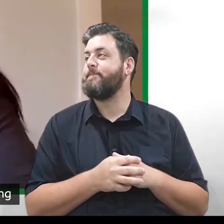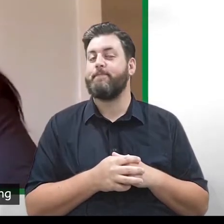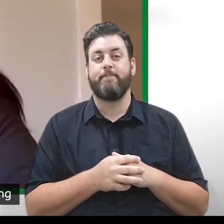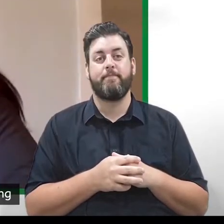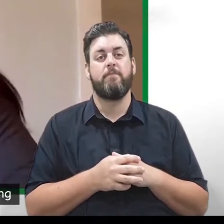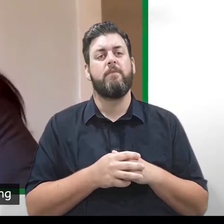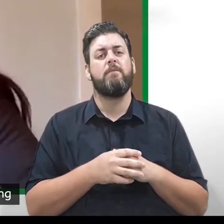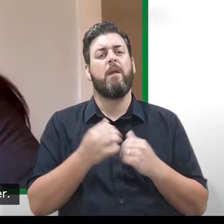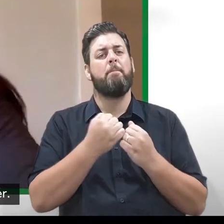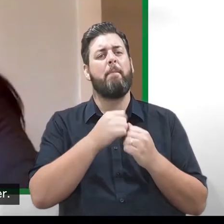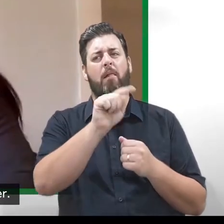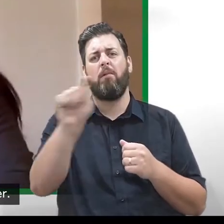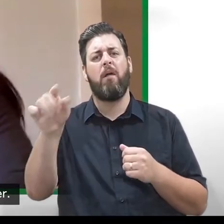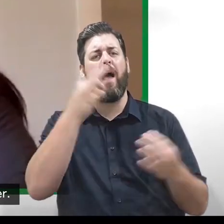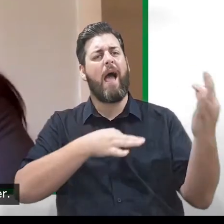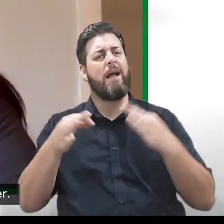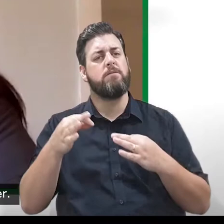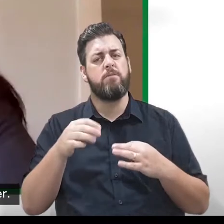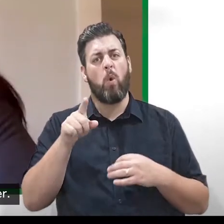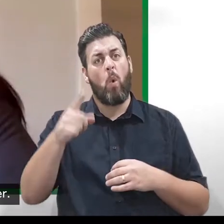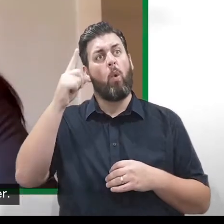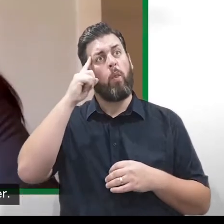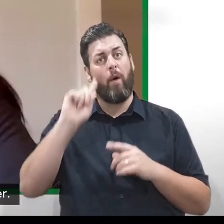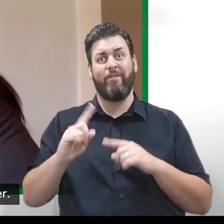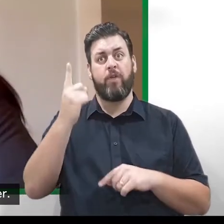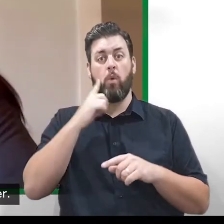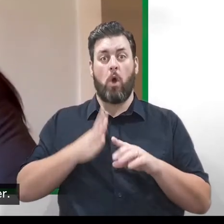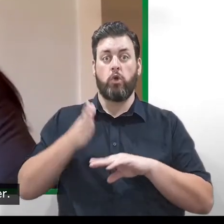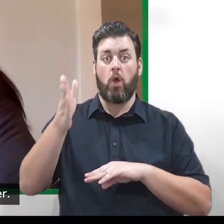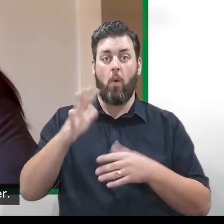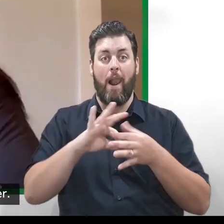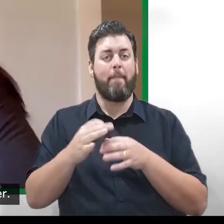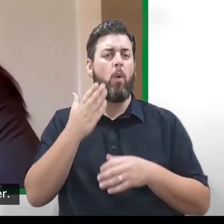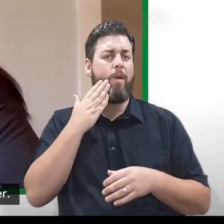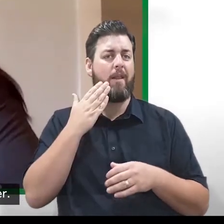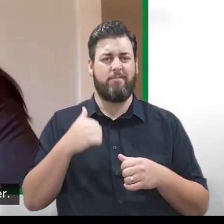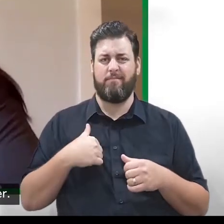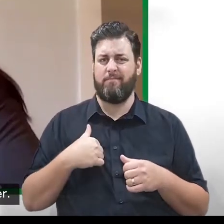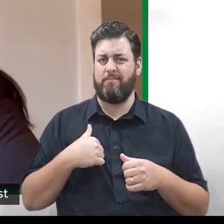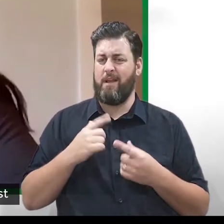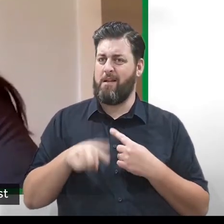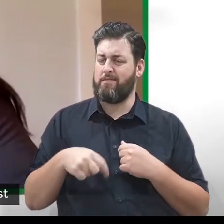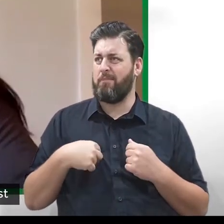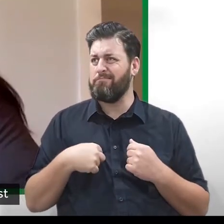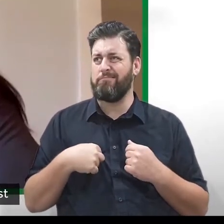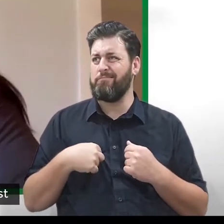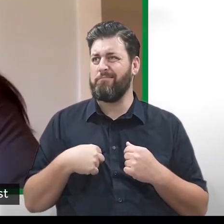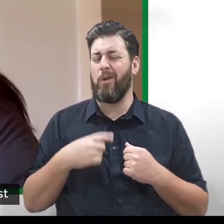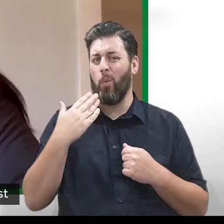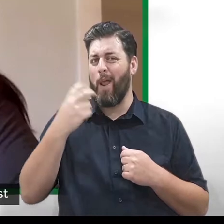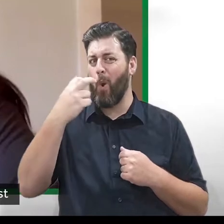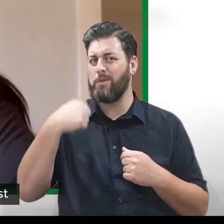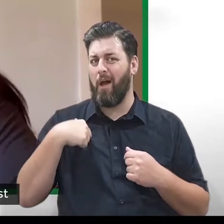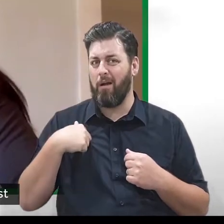did you dream about going to an Olympic Games? And the honest answer was, not until I was a lot older. I actually did my first